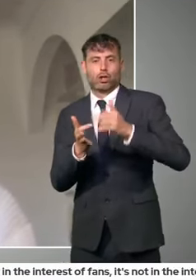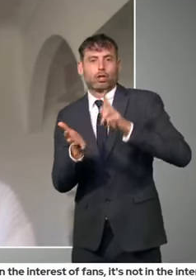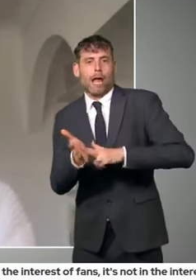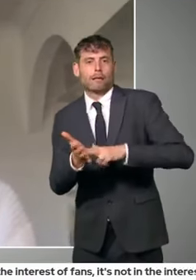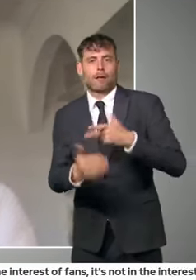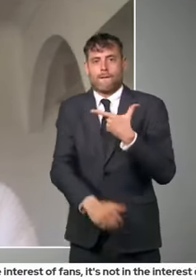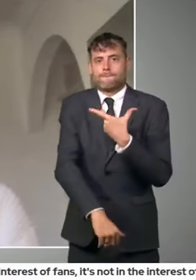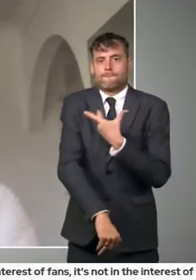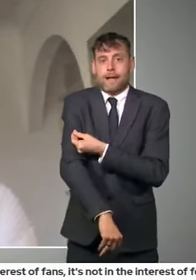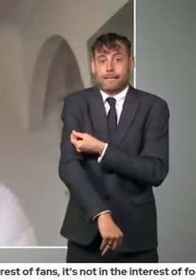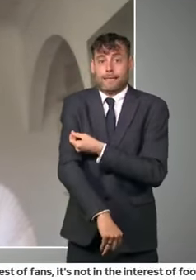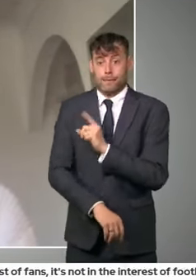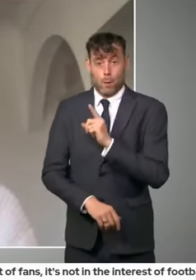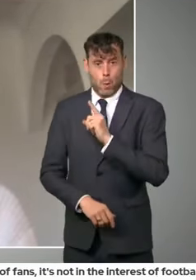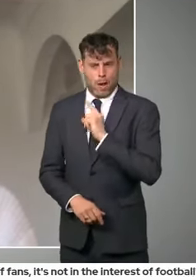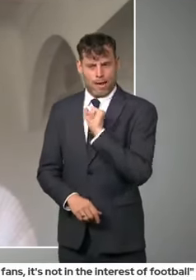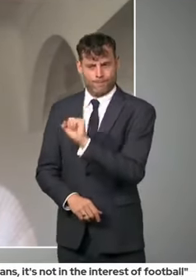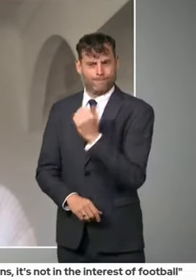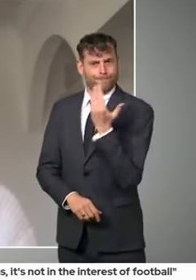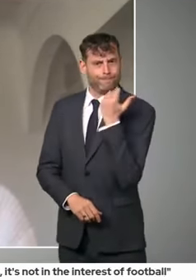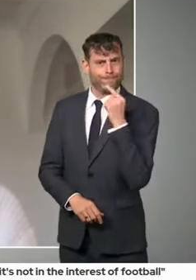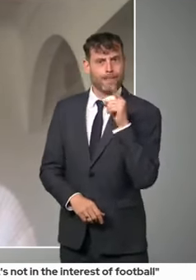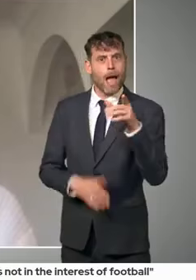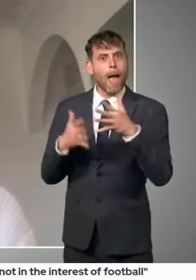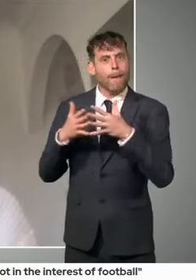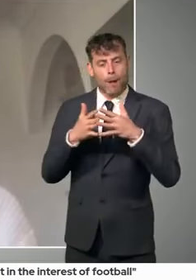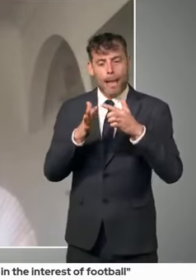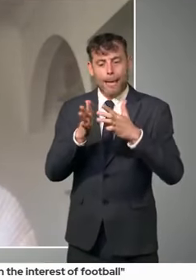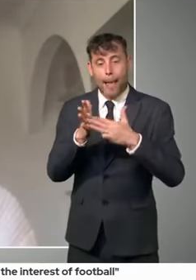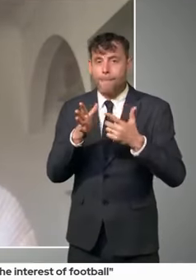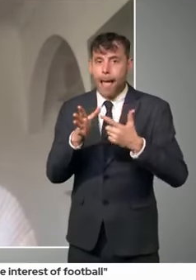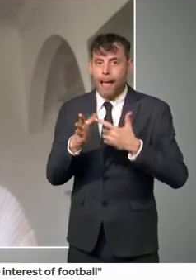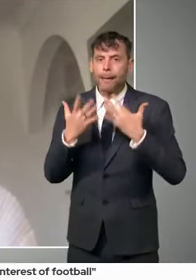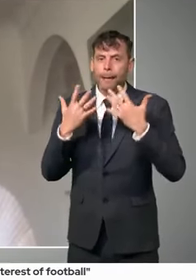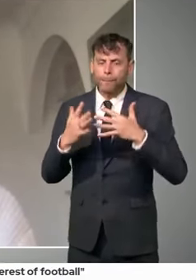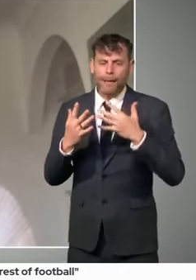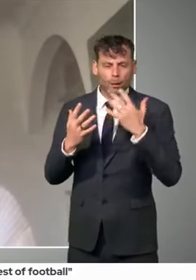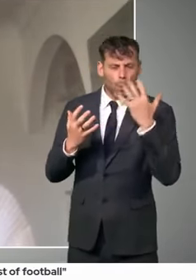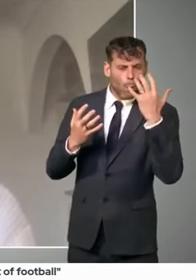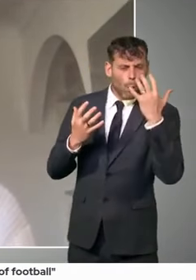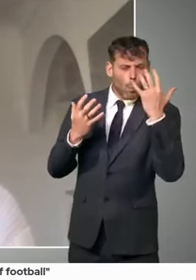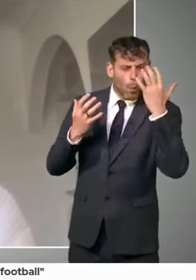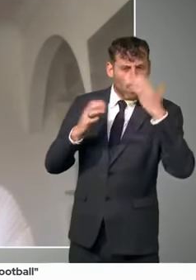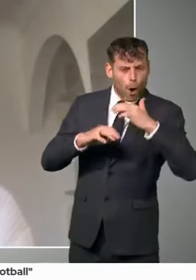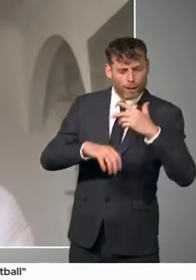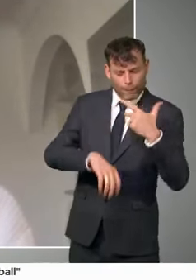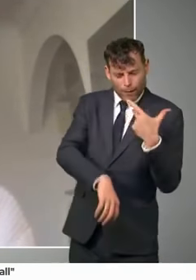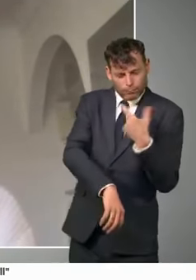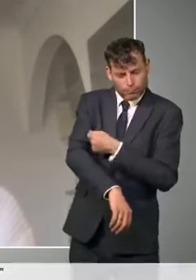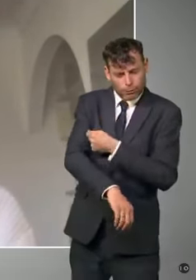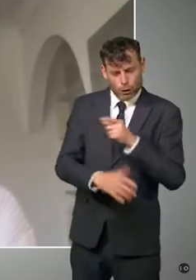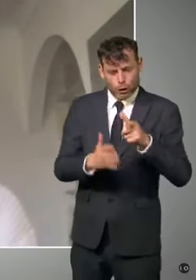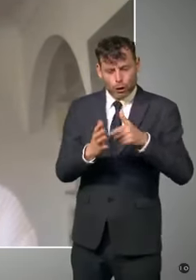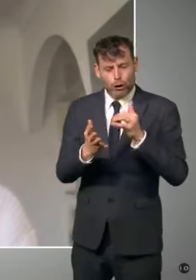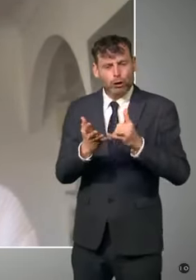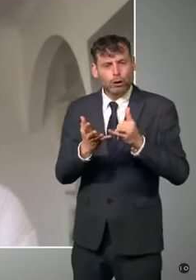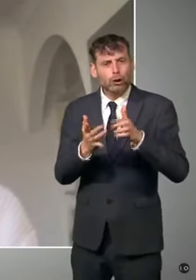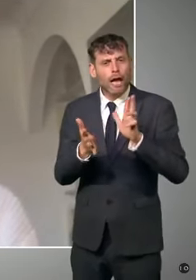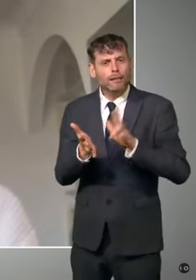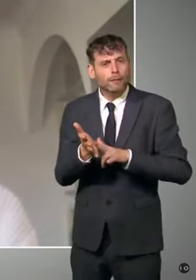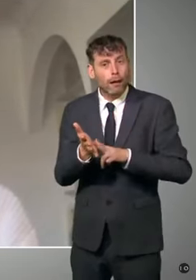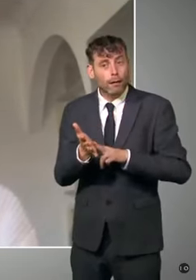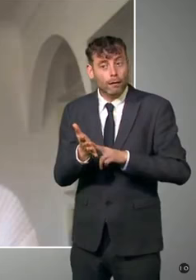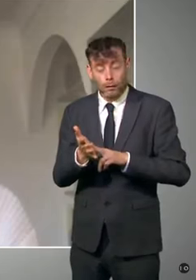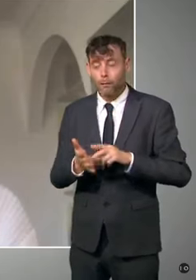and the EMA today, uh, that they have concerns about it. Would that be a big blow to our vaccine programme, especially vaccinating the younger